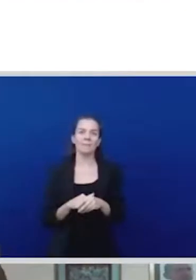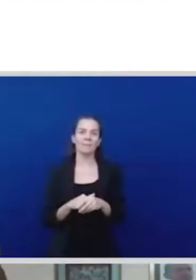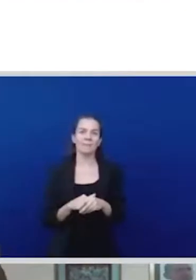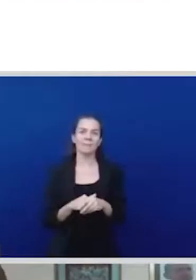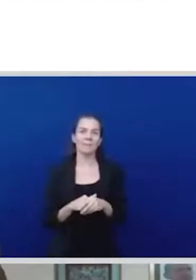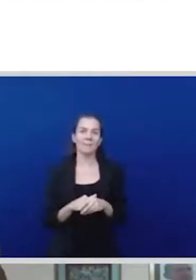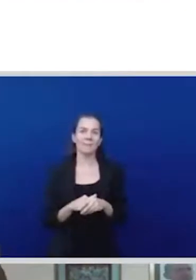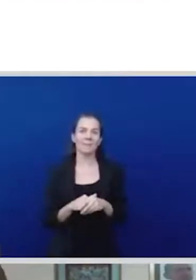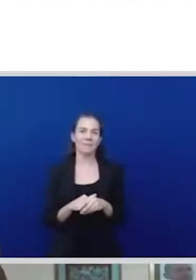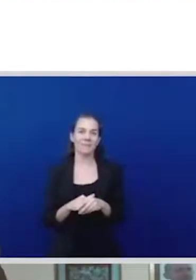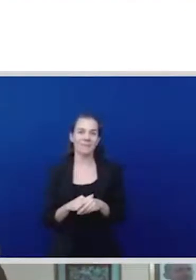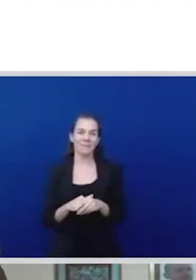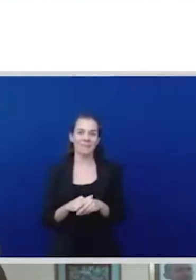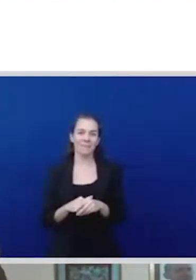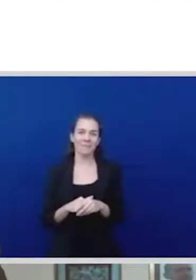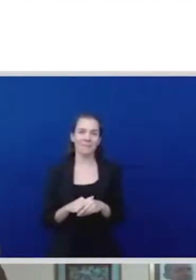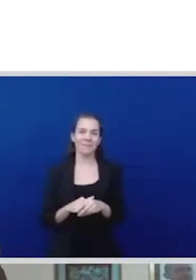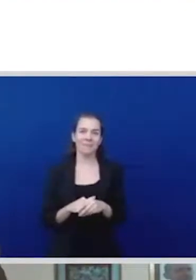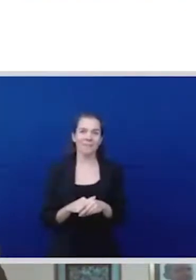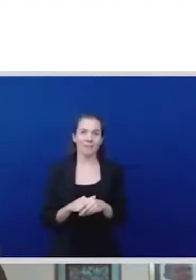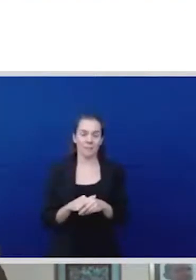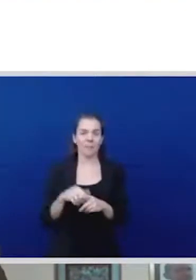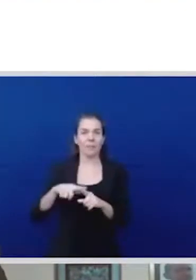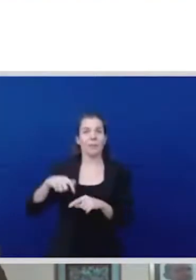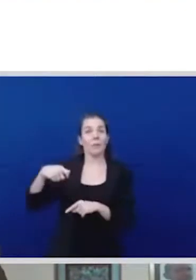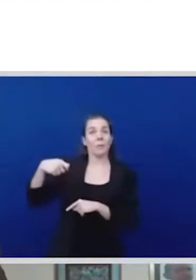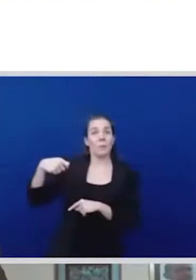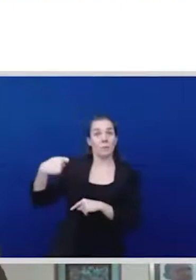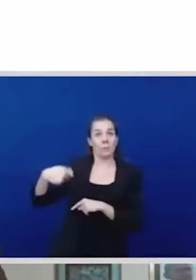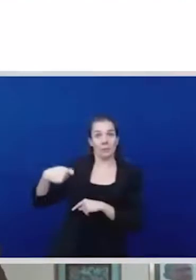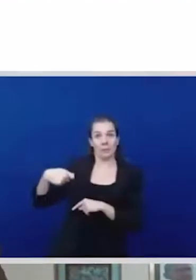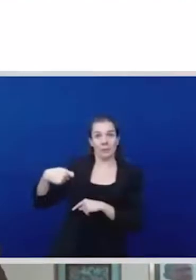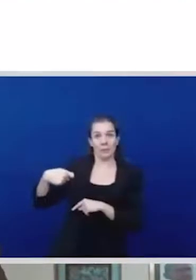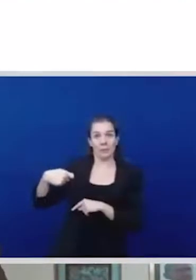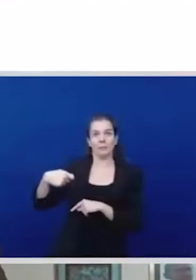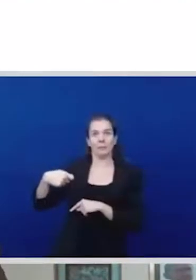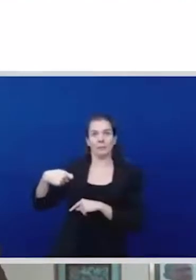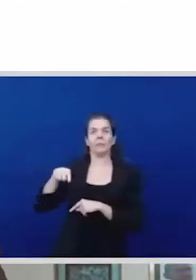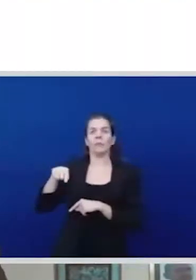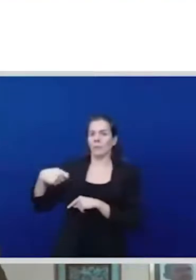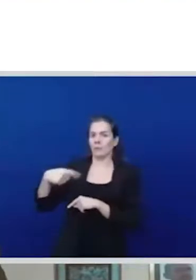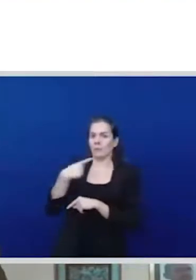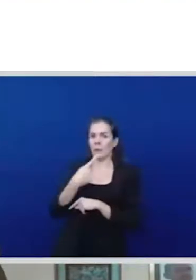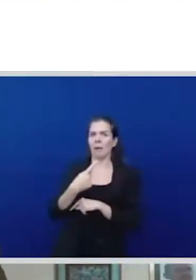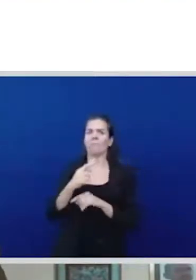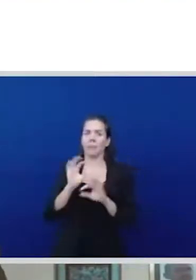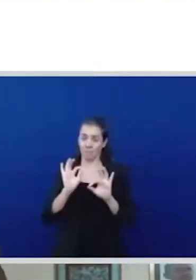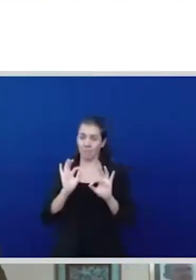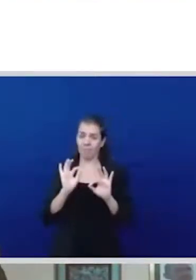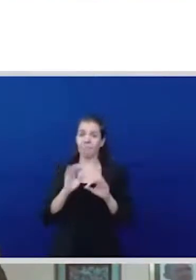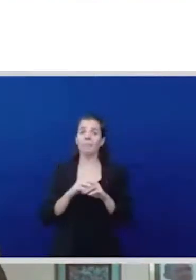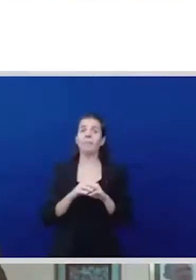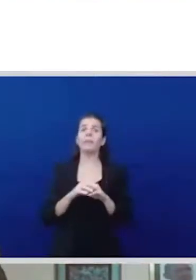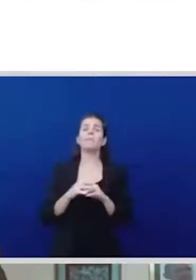Karolas said it best she said if the plan isn't feminist it's patriarchal